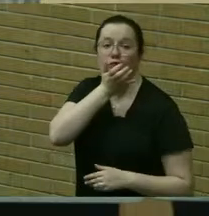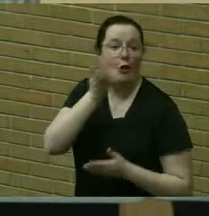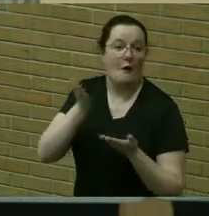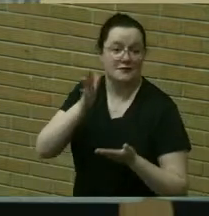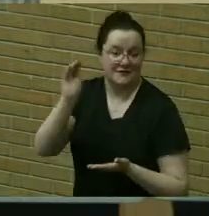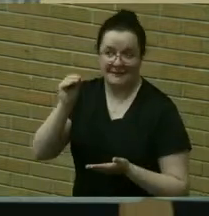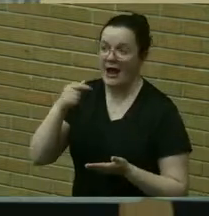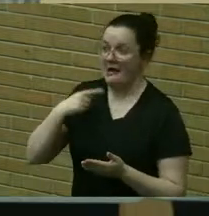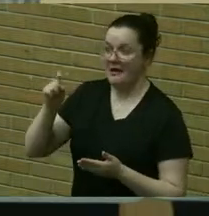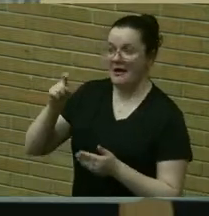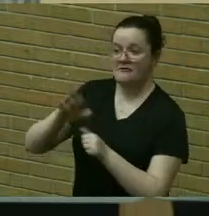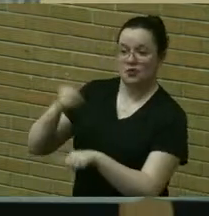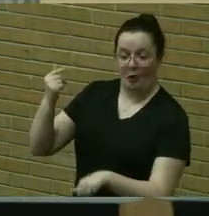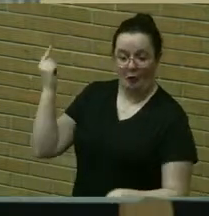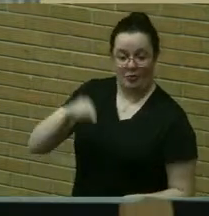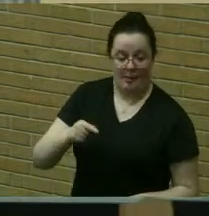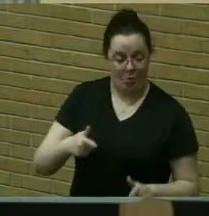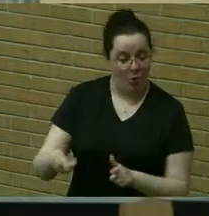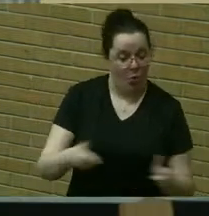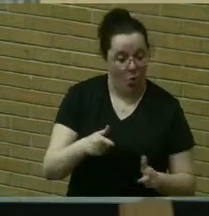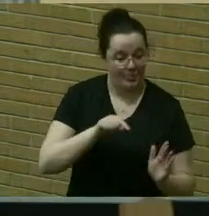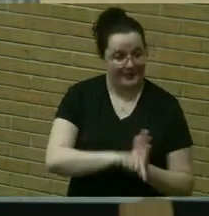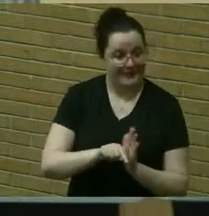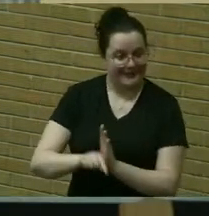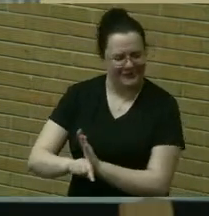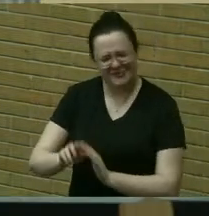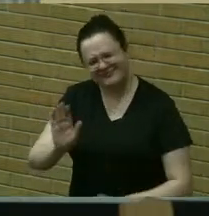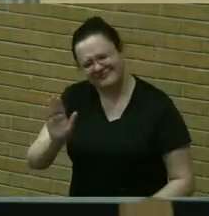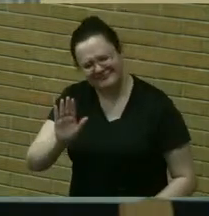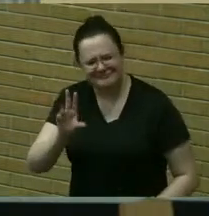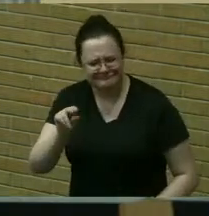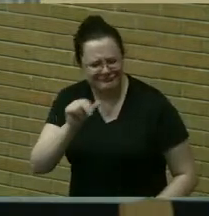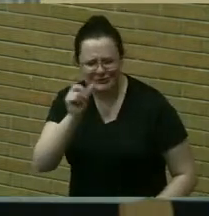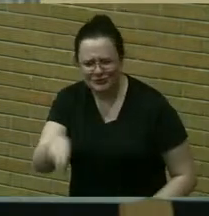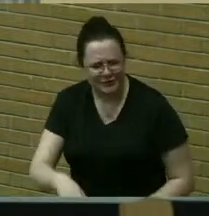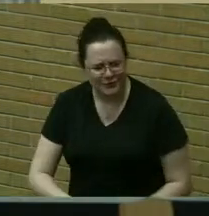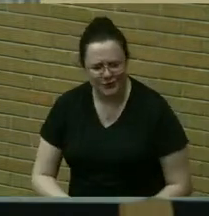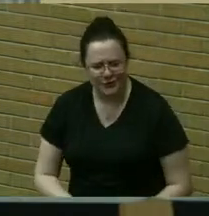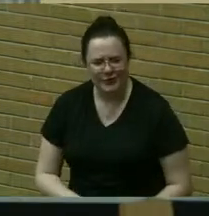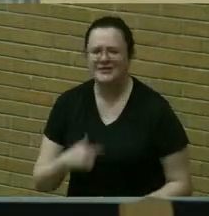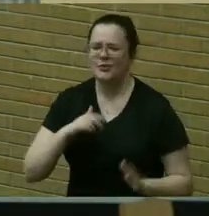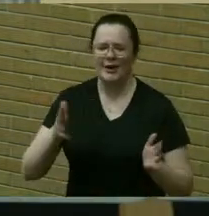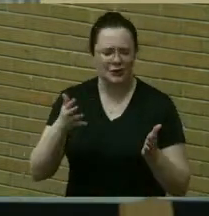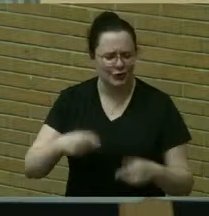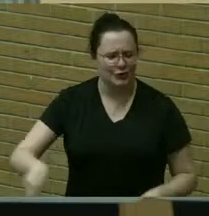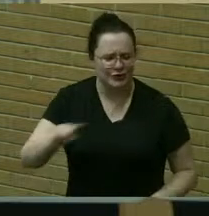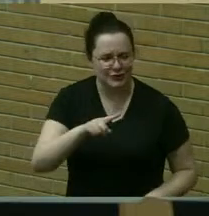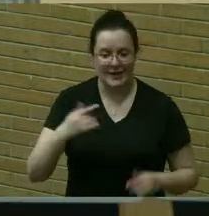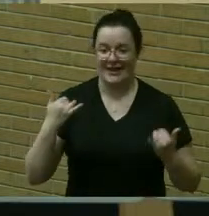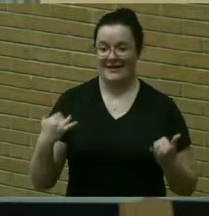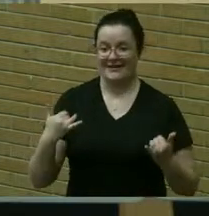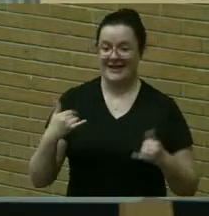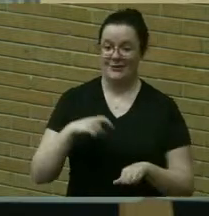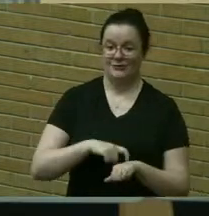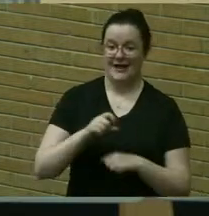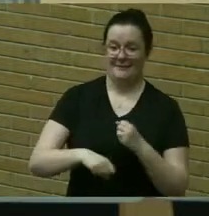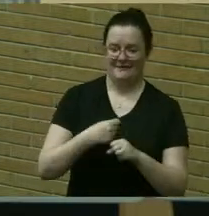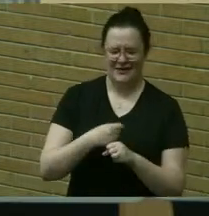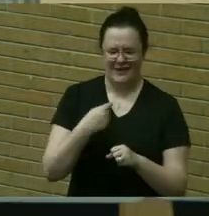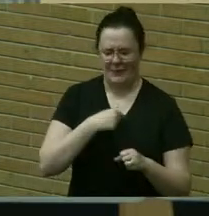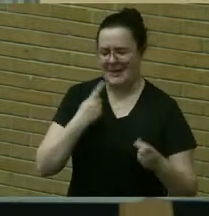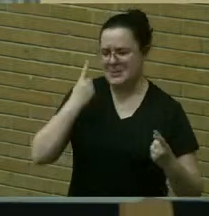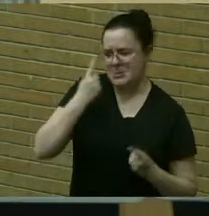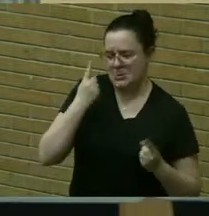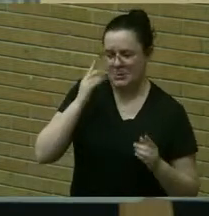none of us need to and i really do encourage us all this is the time of year we're making those decisions